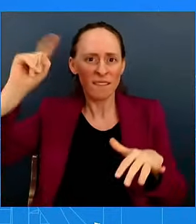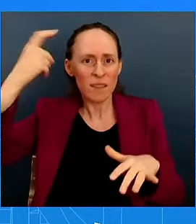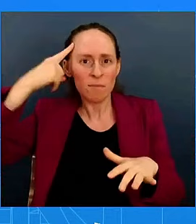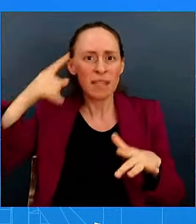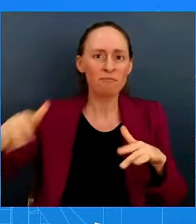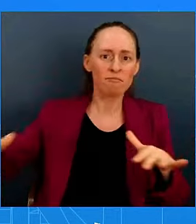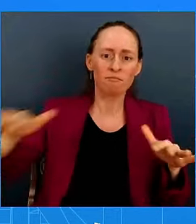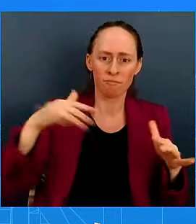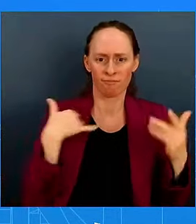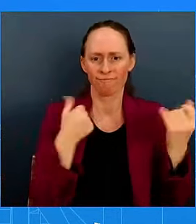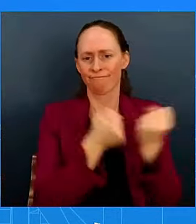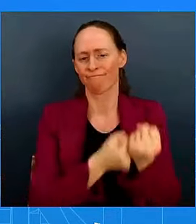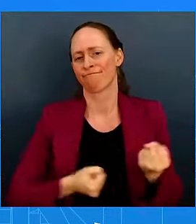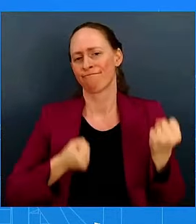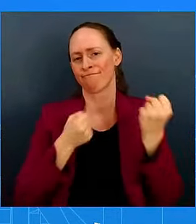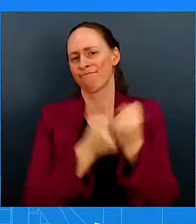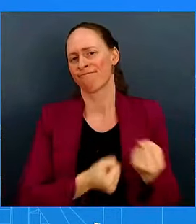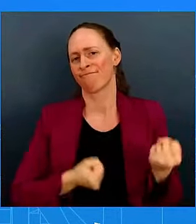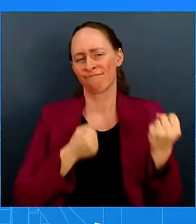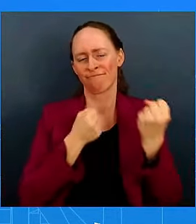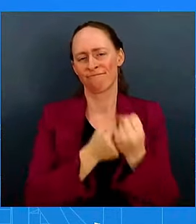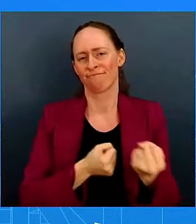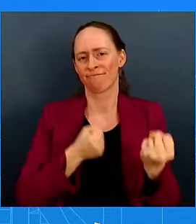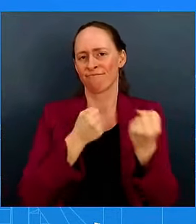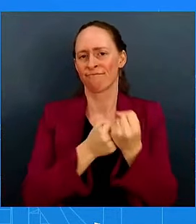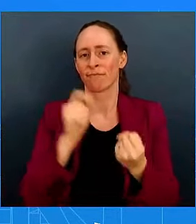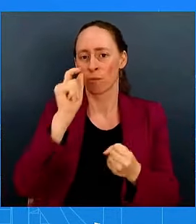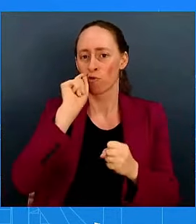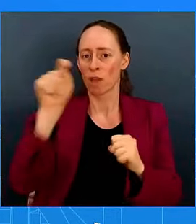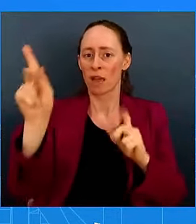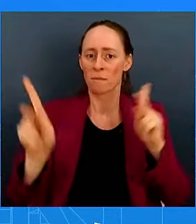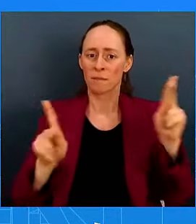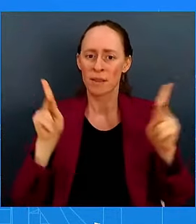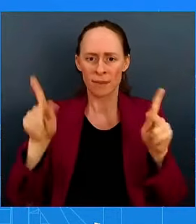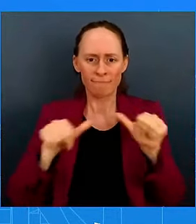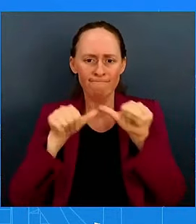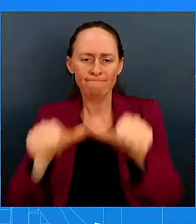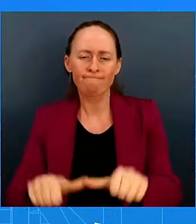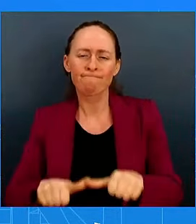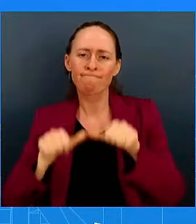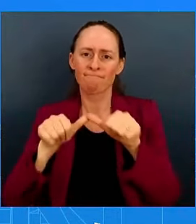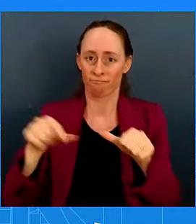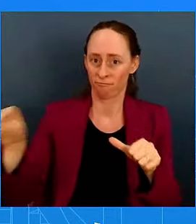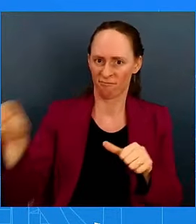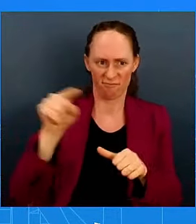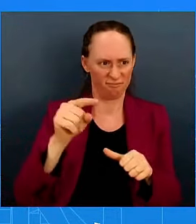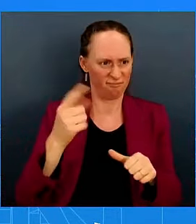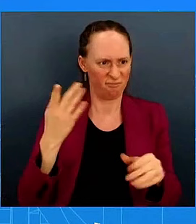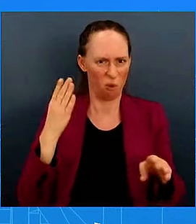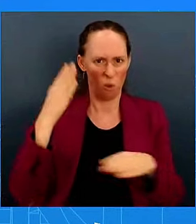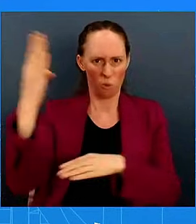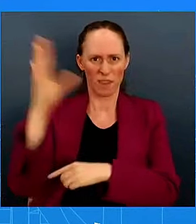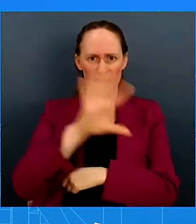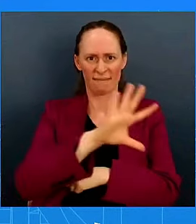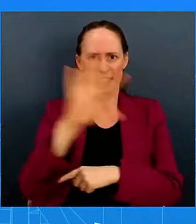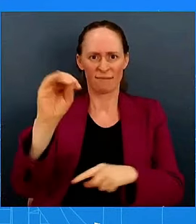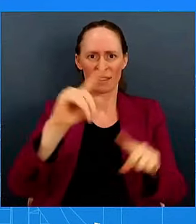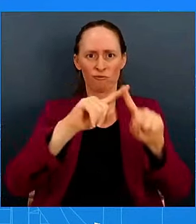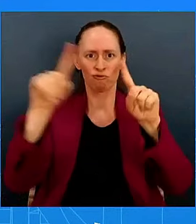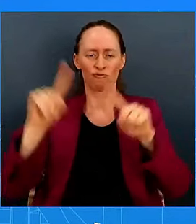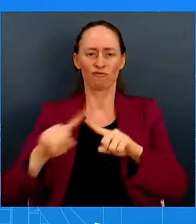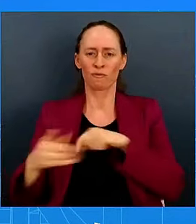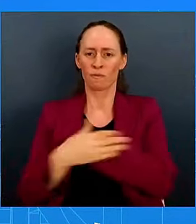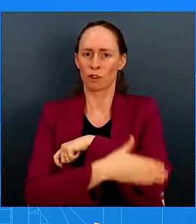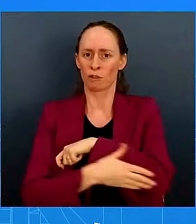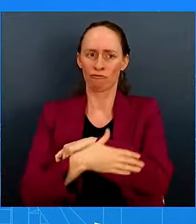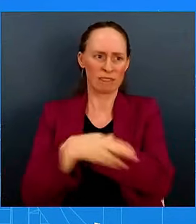people. And certainly the president has led in more than 50 countries getting behind the Ukrainian people as they fight for